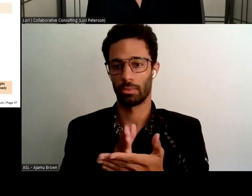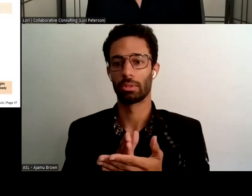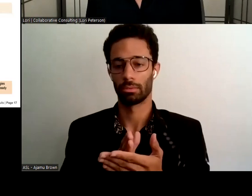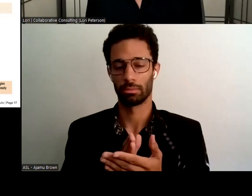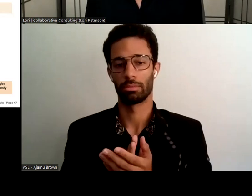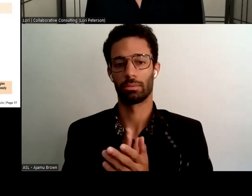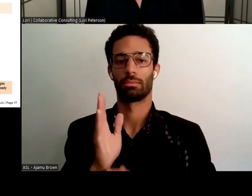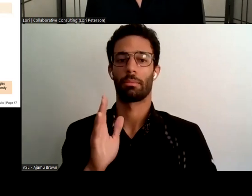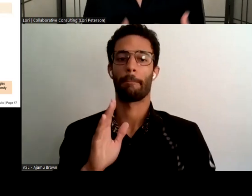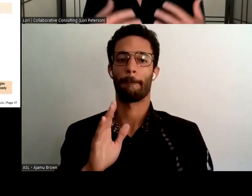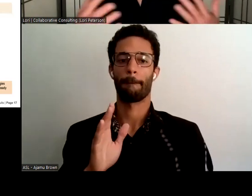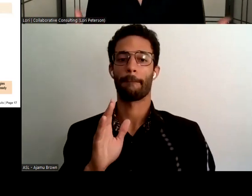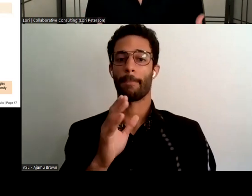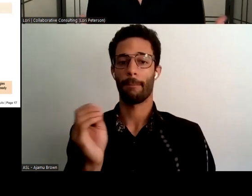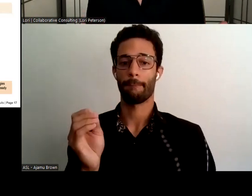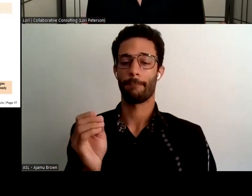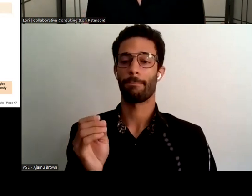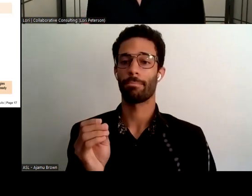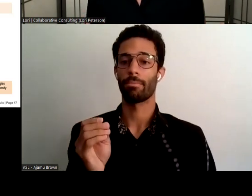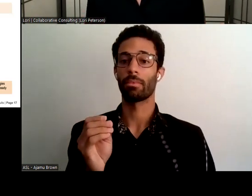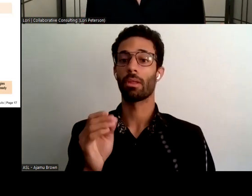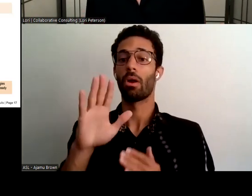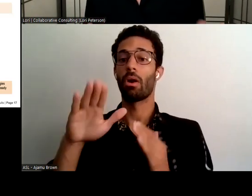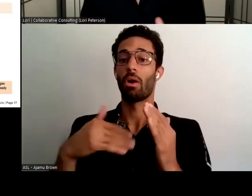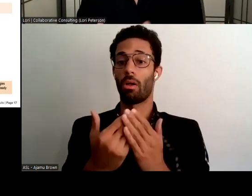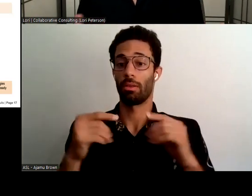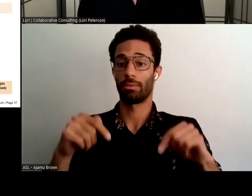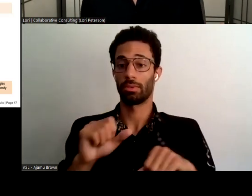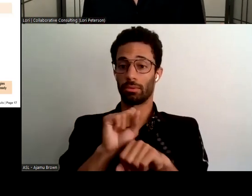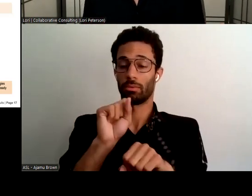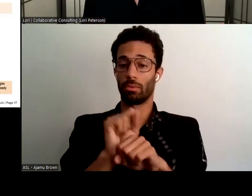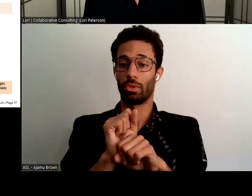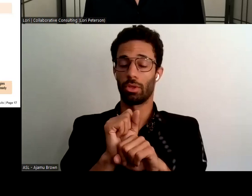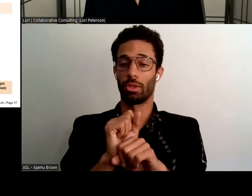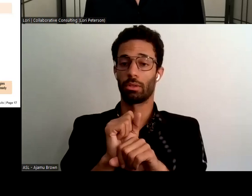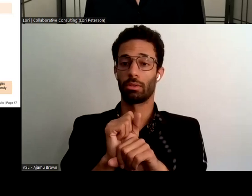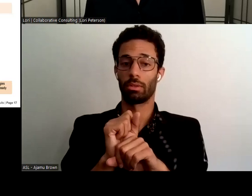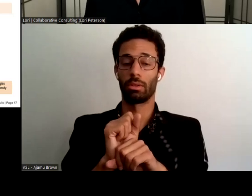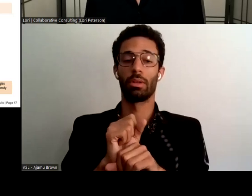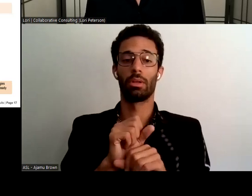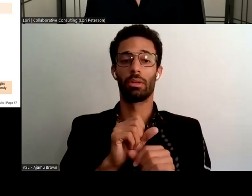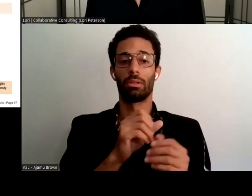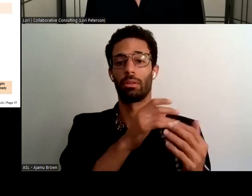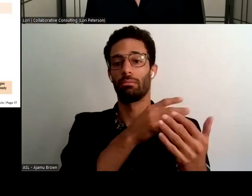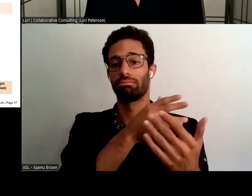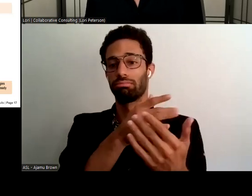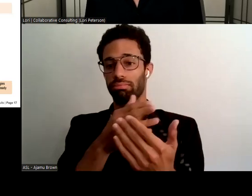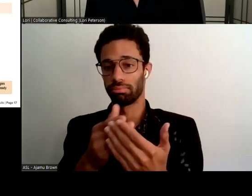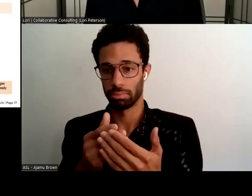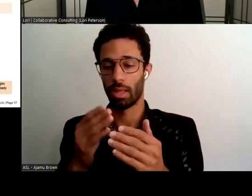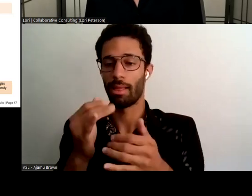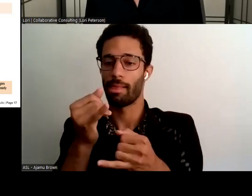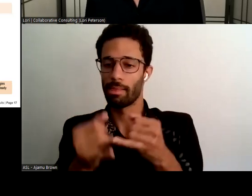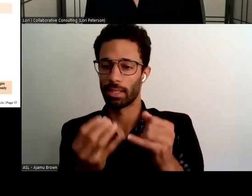slide in a moment and then all of this work leads to kind of these last few phases where we're going to be looking at different